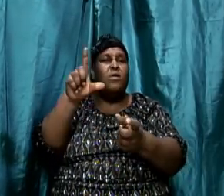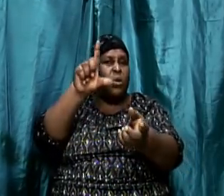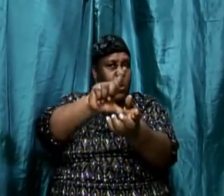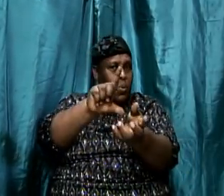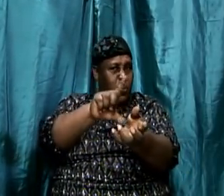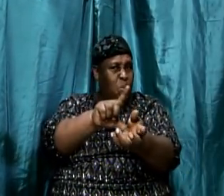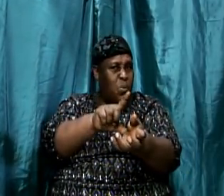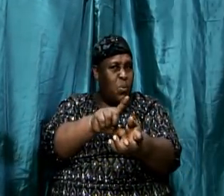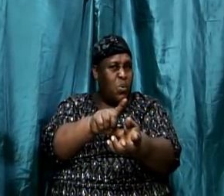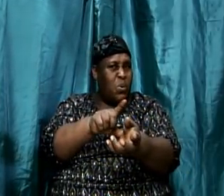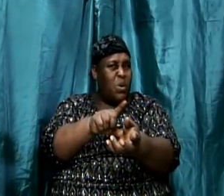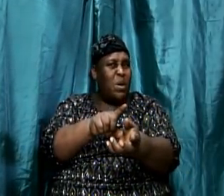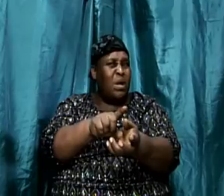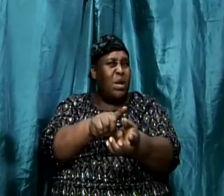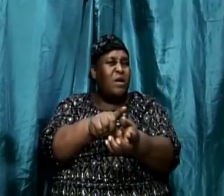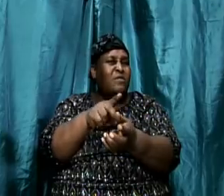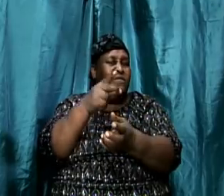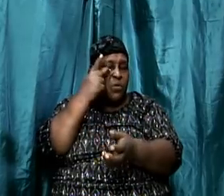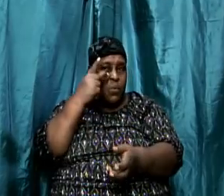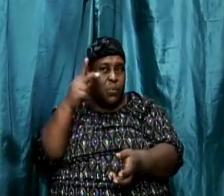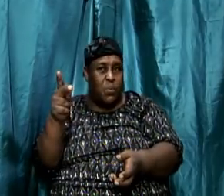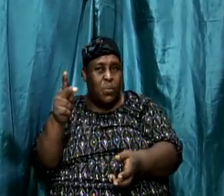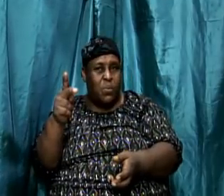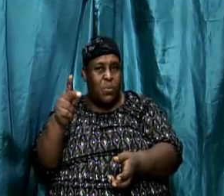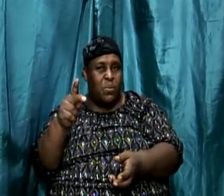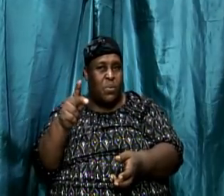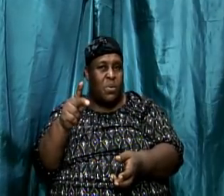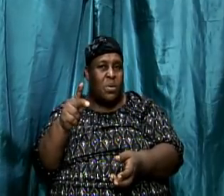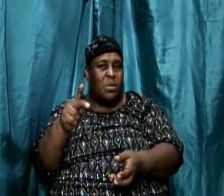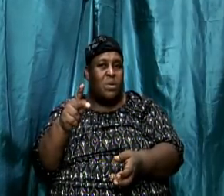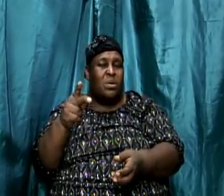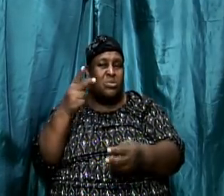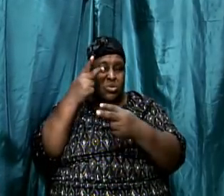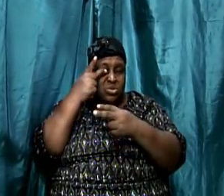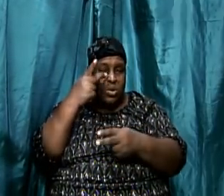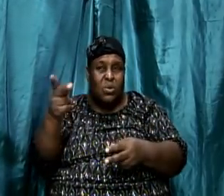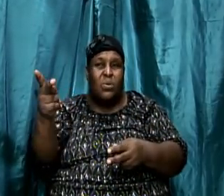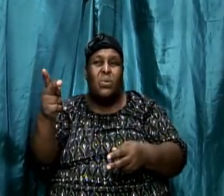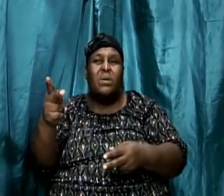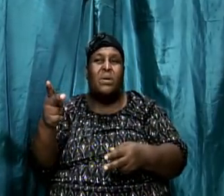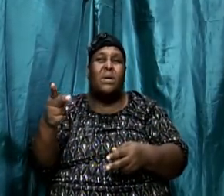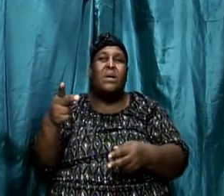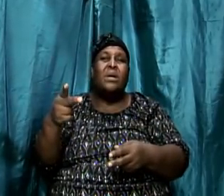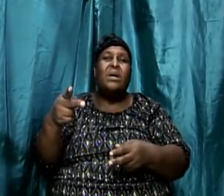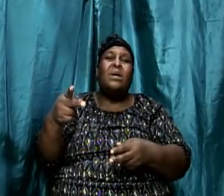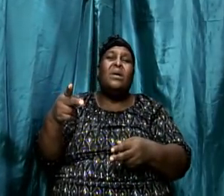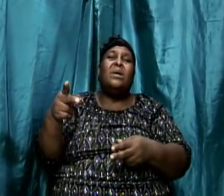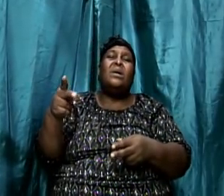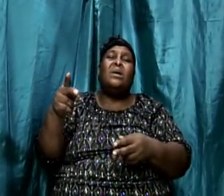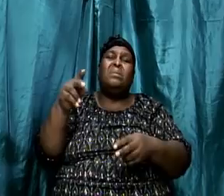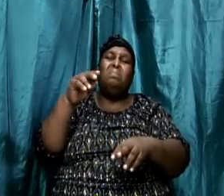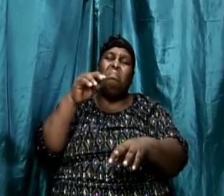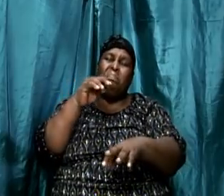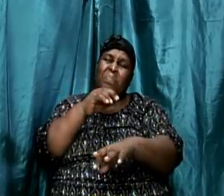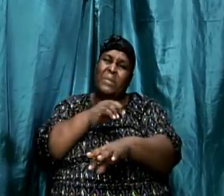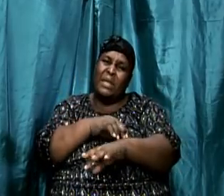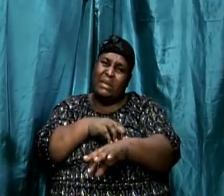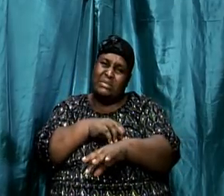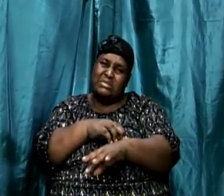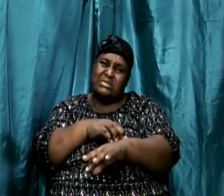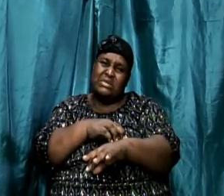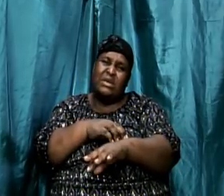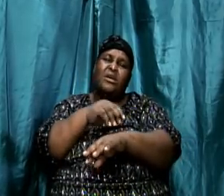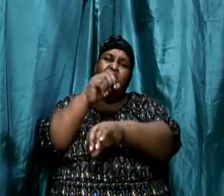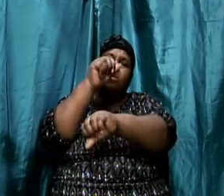When we look at when the writers write, look at their occupation, look at their vocabulary. And this is why God probably used Paul to write most of the New